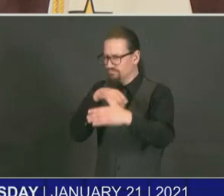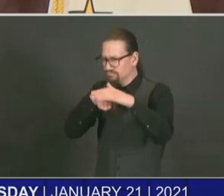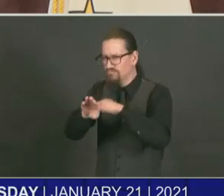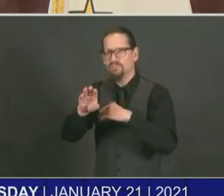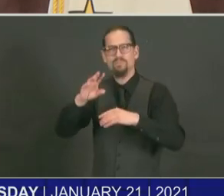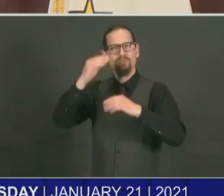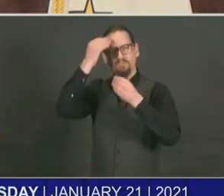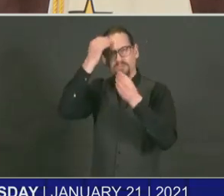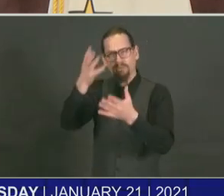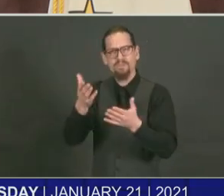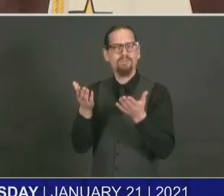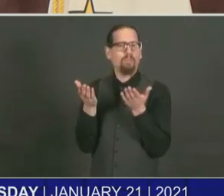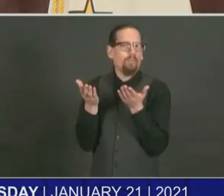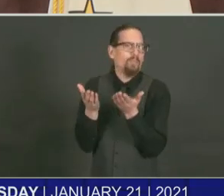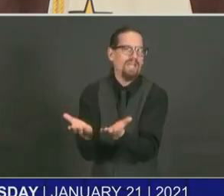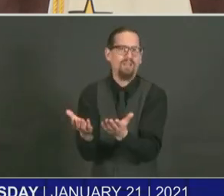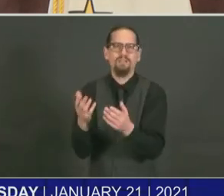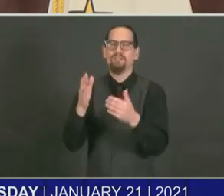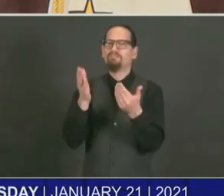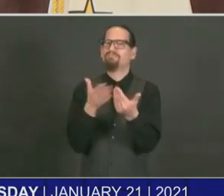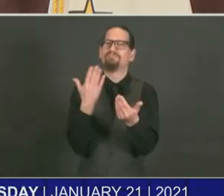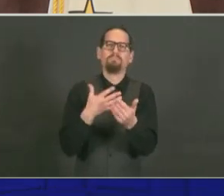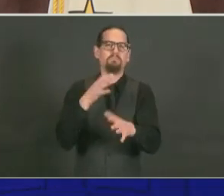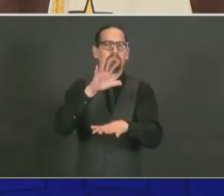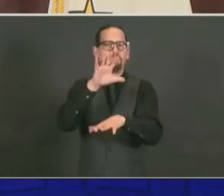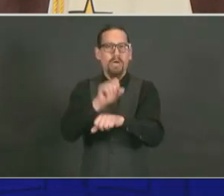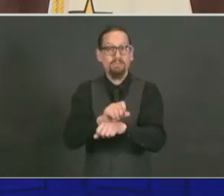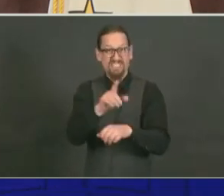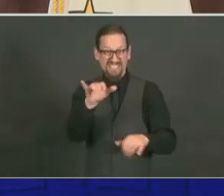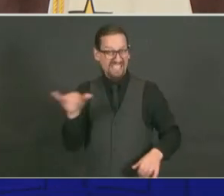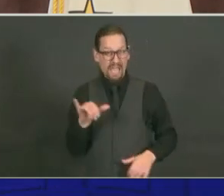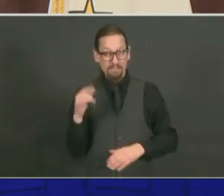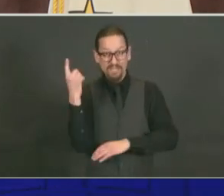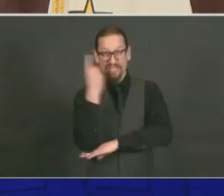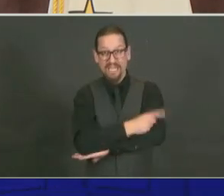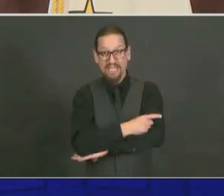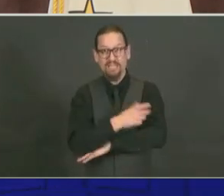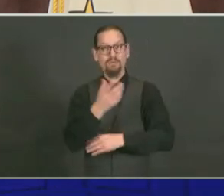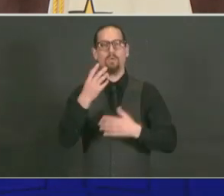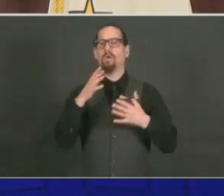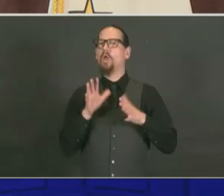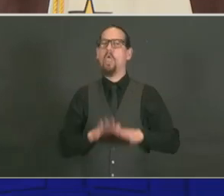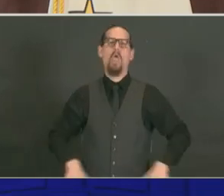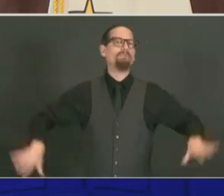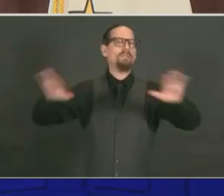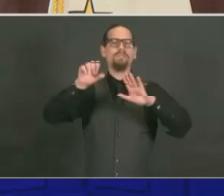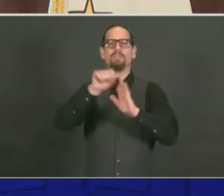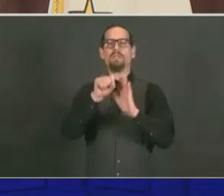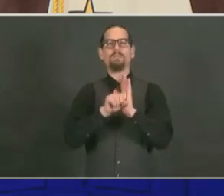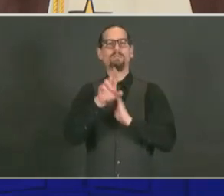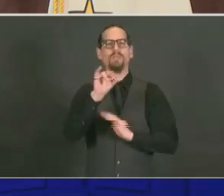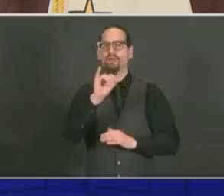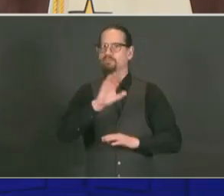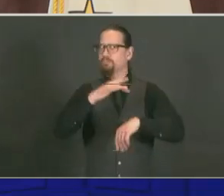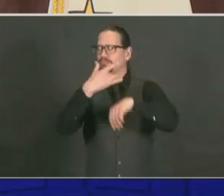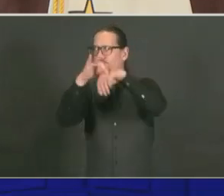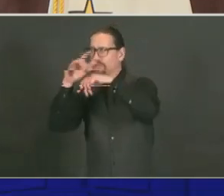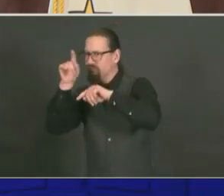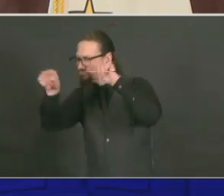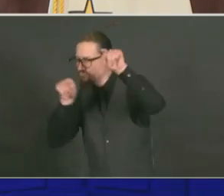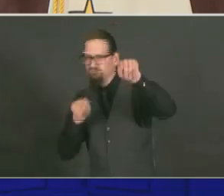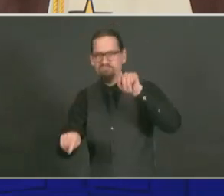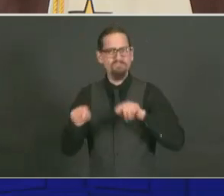state. It's a real tribute to how hard the team has been working across the board and really the